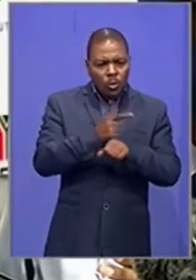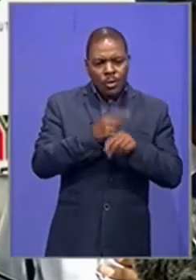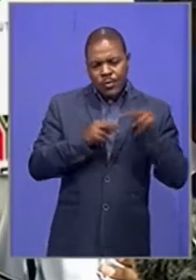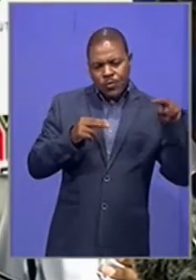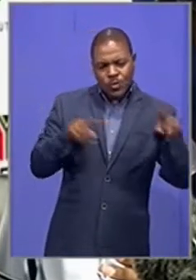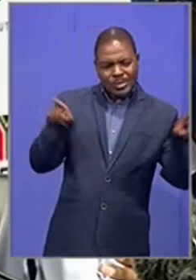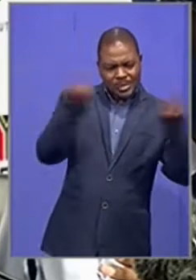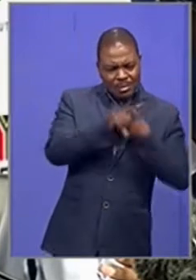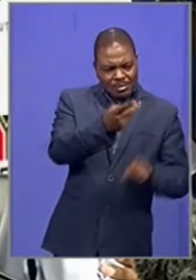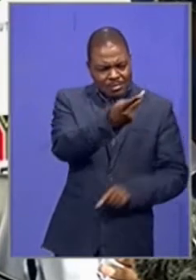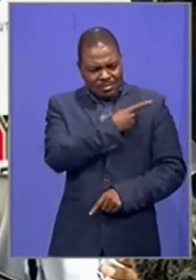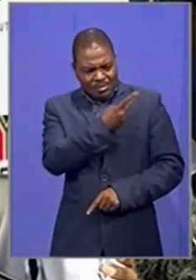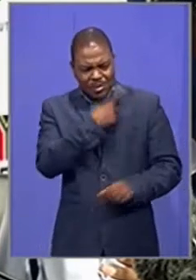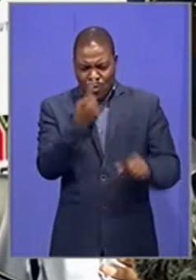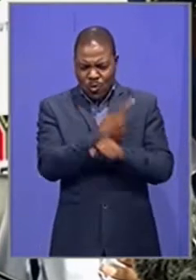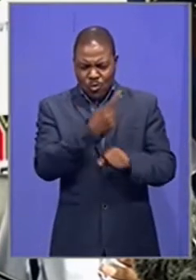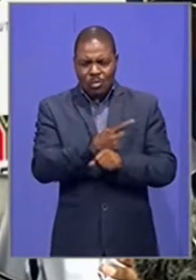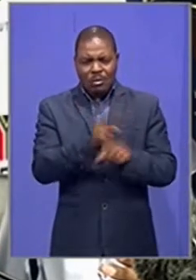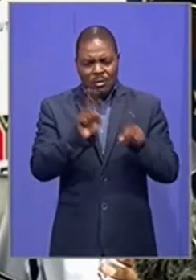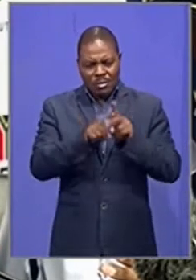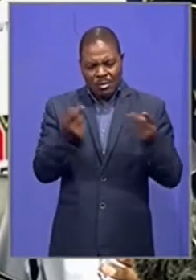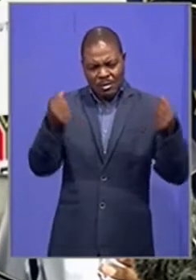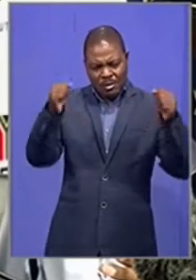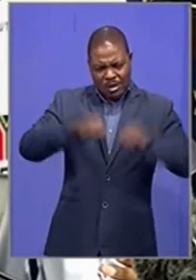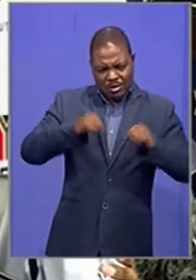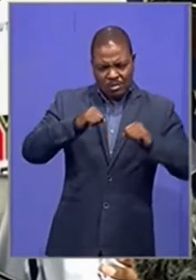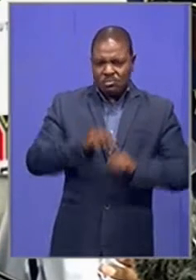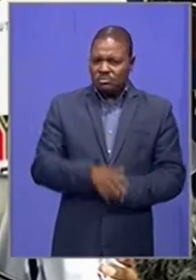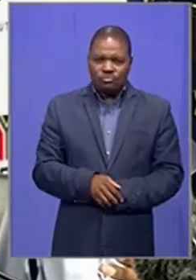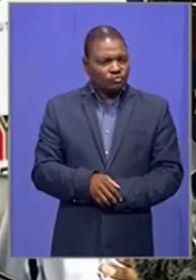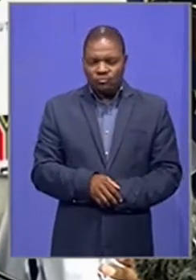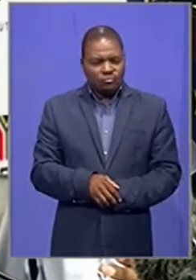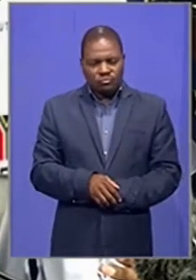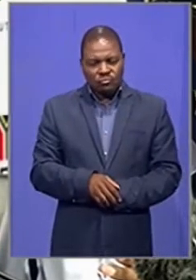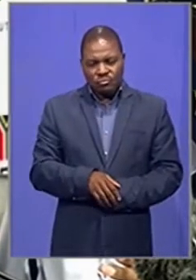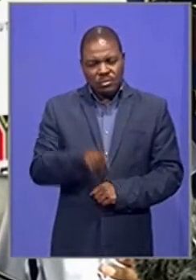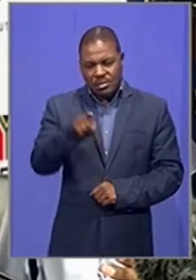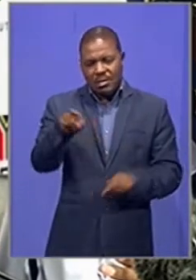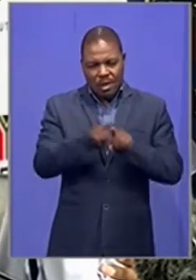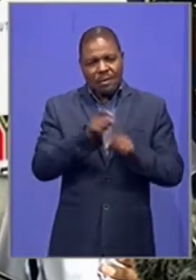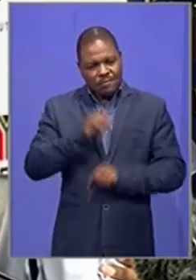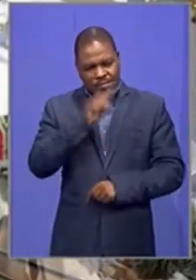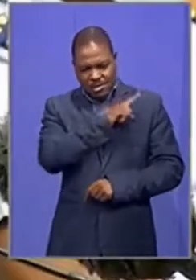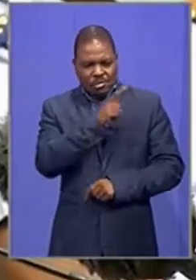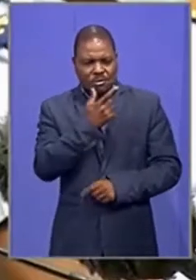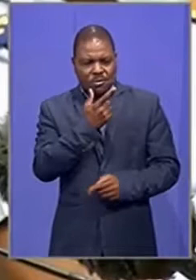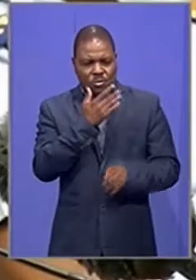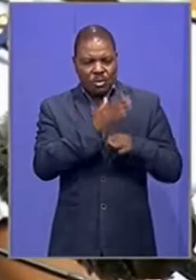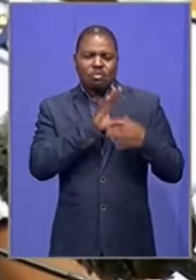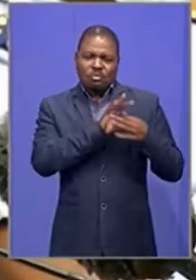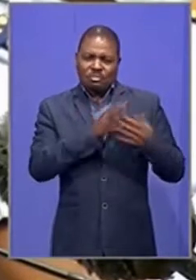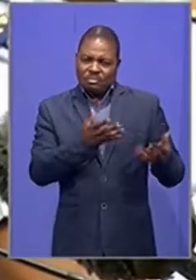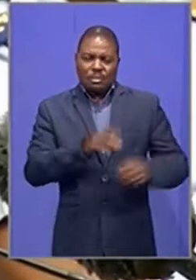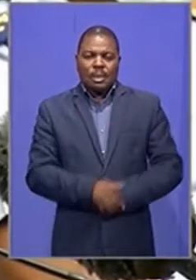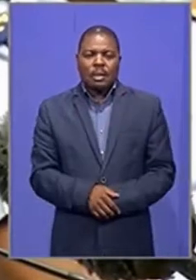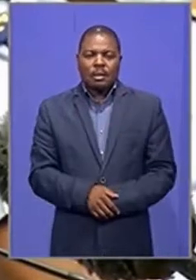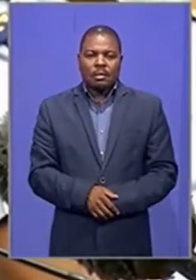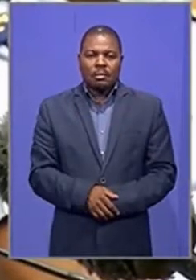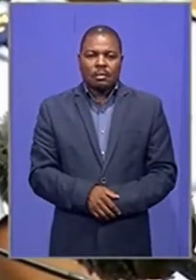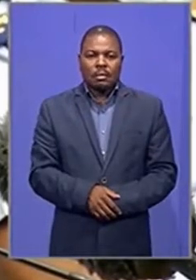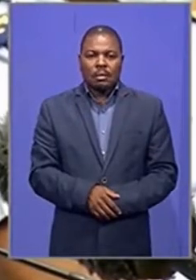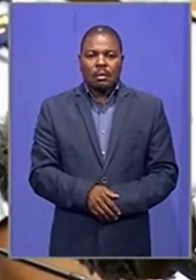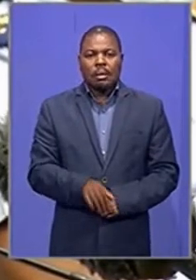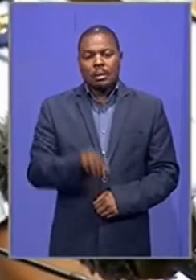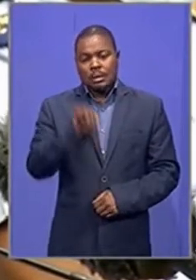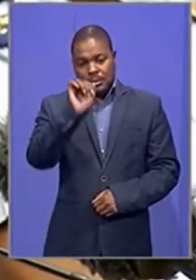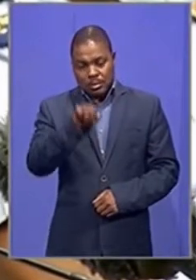all the time and agree, I think that would be fake working relationships. And when things